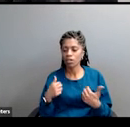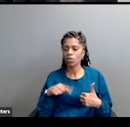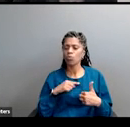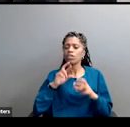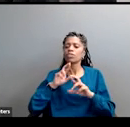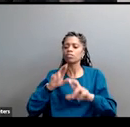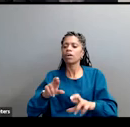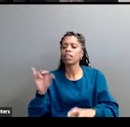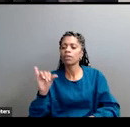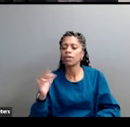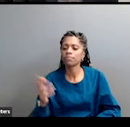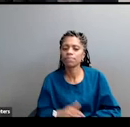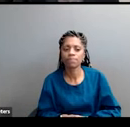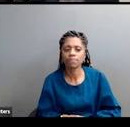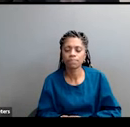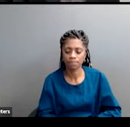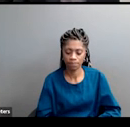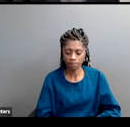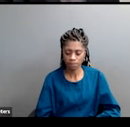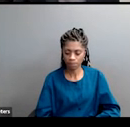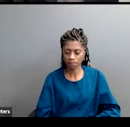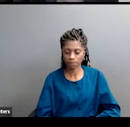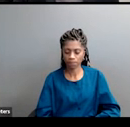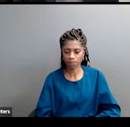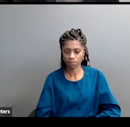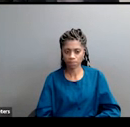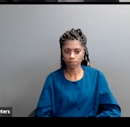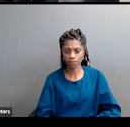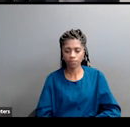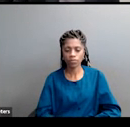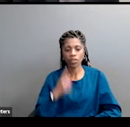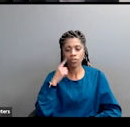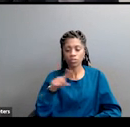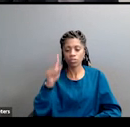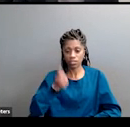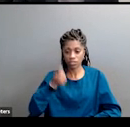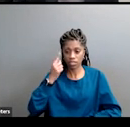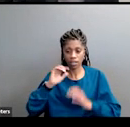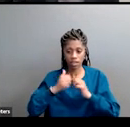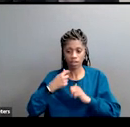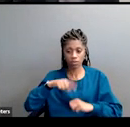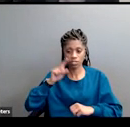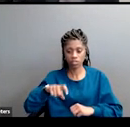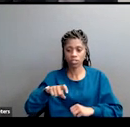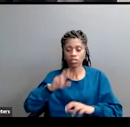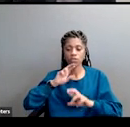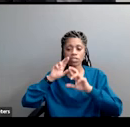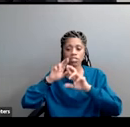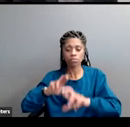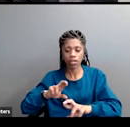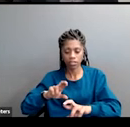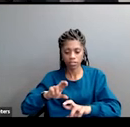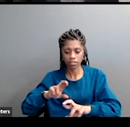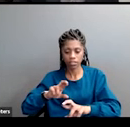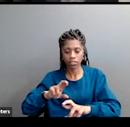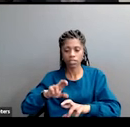Here I'm going to pivot a little bit and say, in order to understand how we should respond, we need to understand